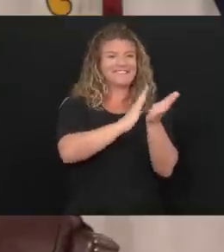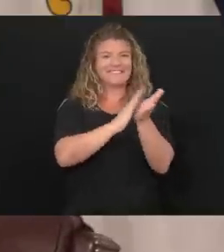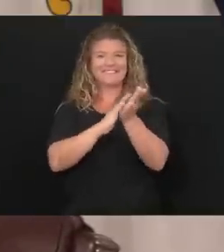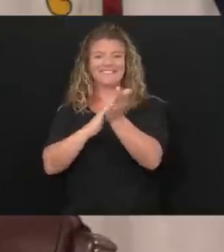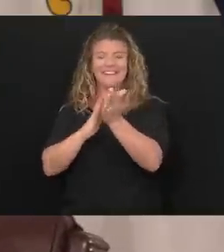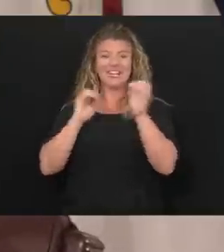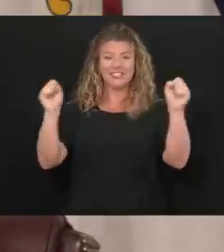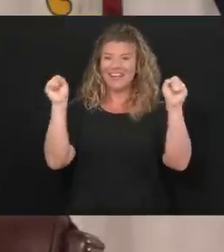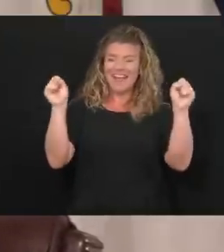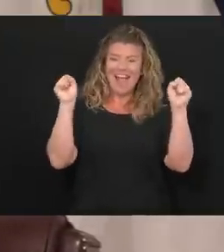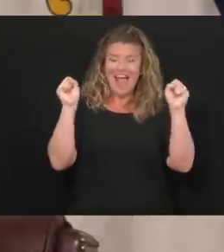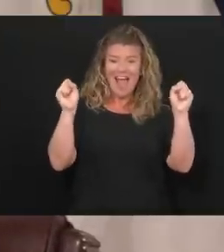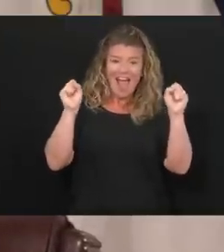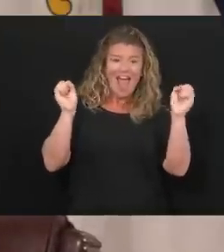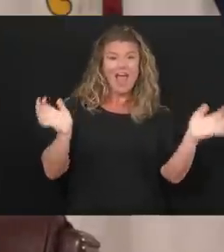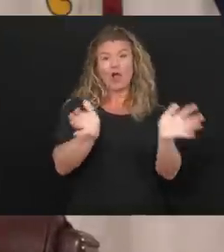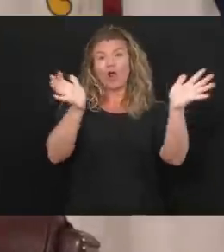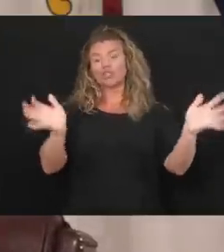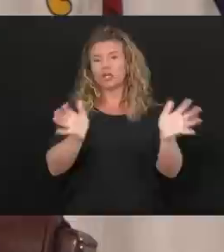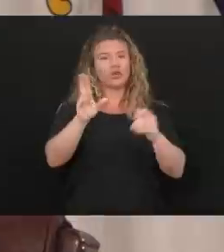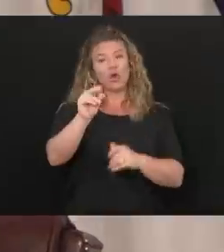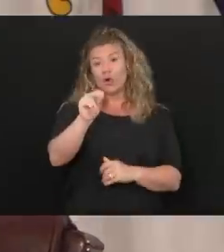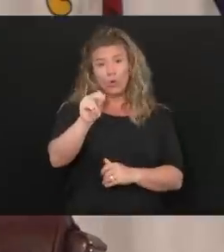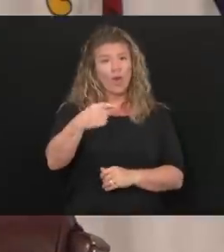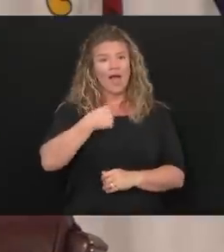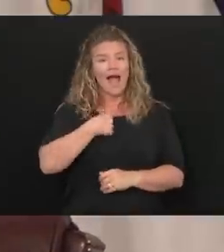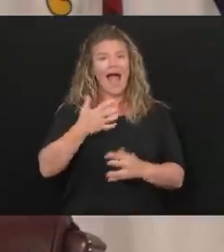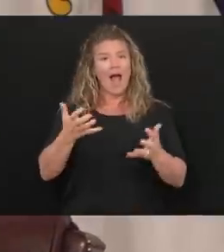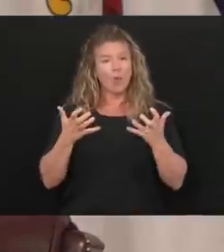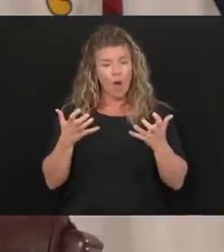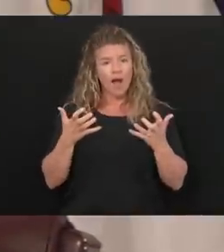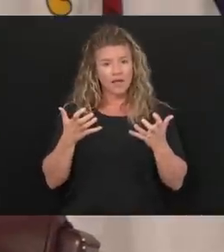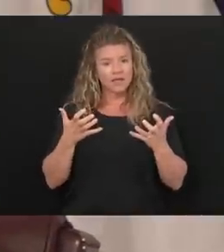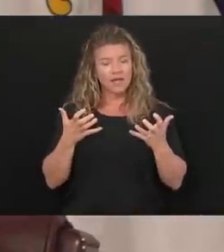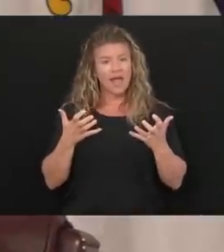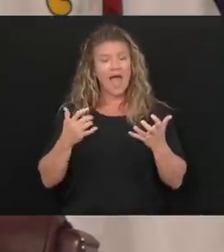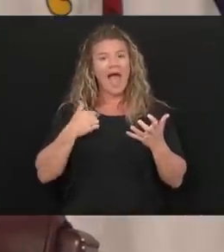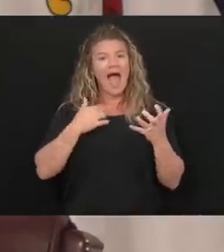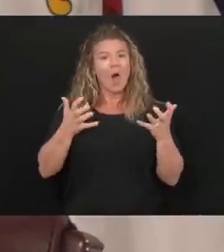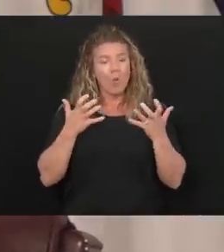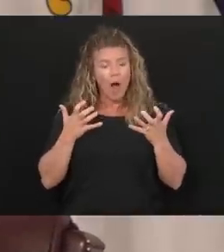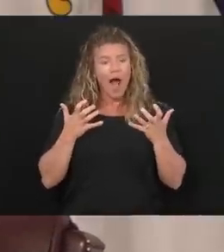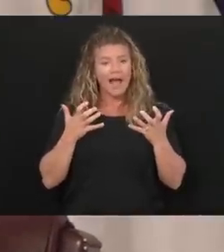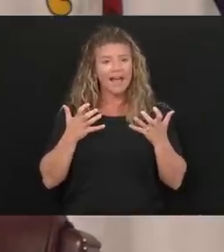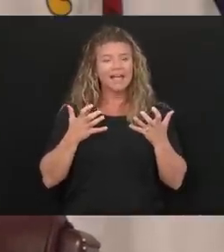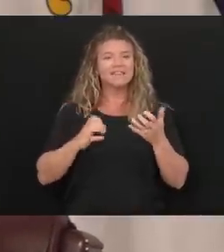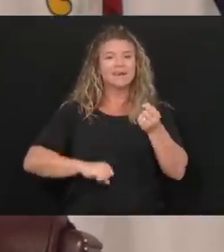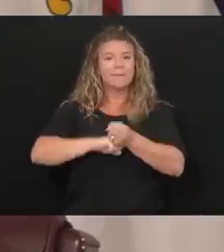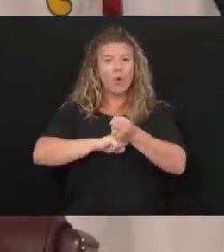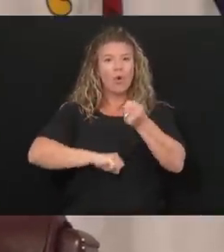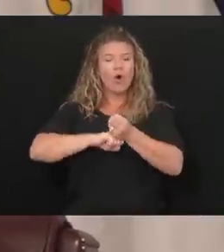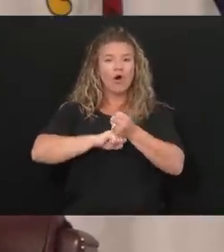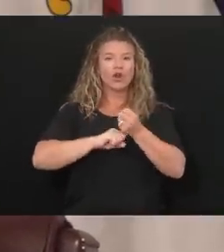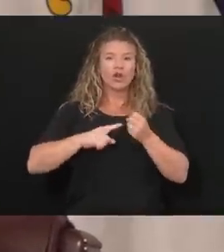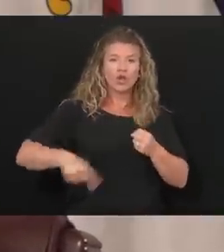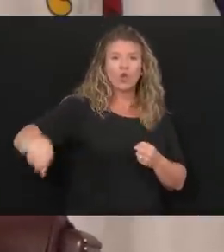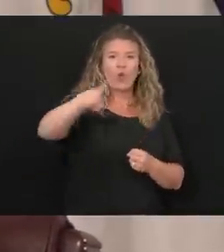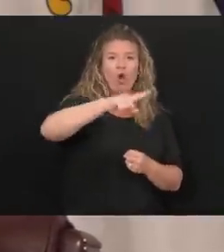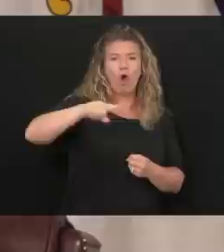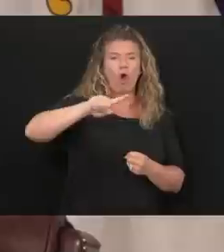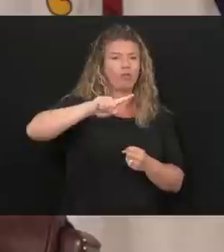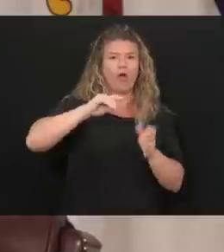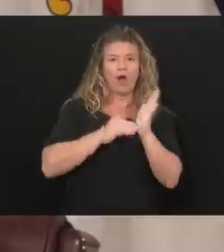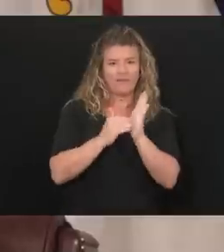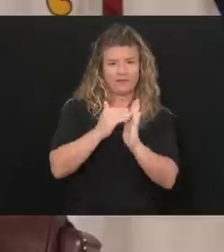-poms and I'm rah-rah on you. I'm, you know, I want to, I want to be a cheerleader and encourage you all the time.